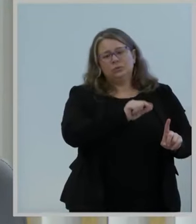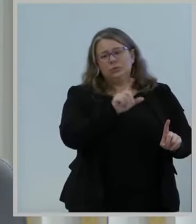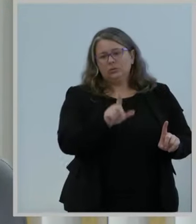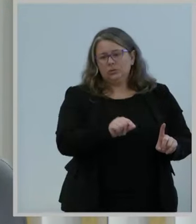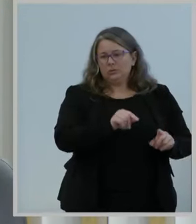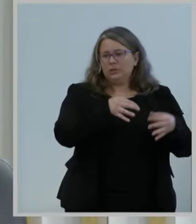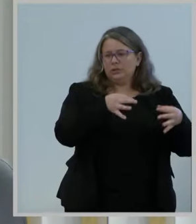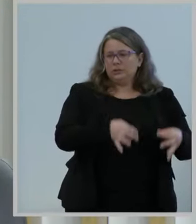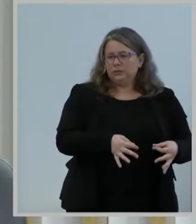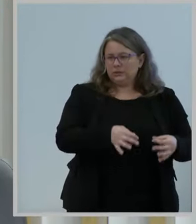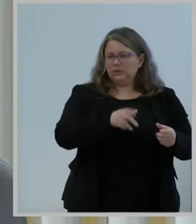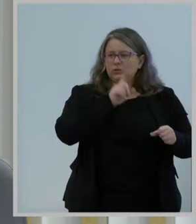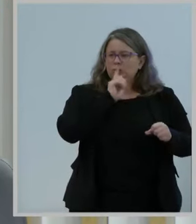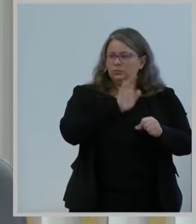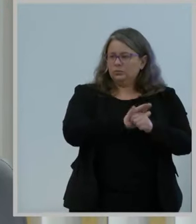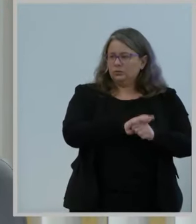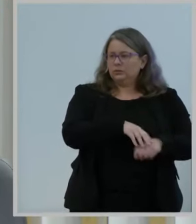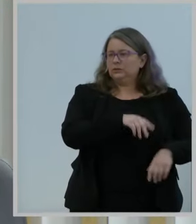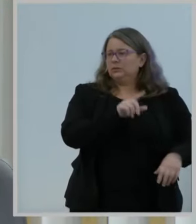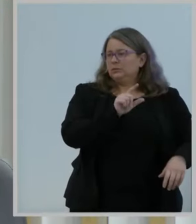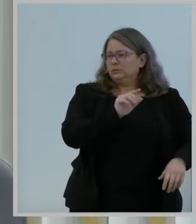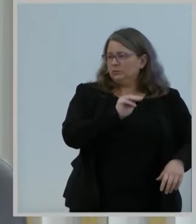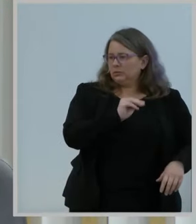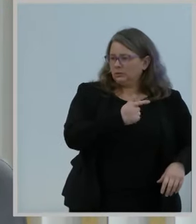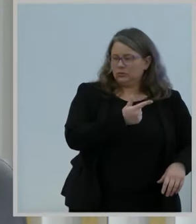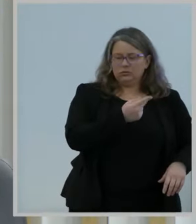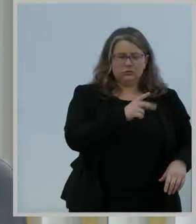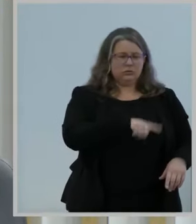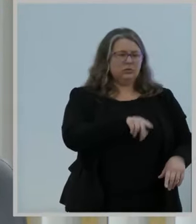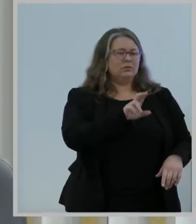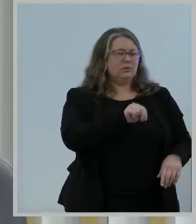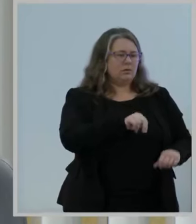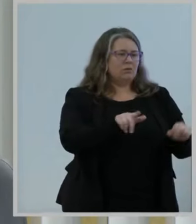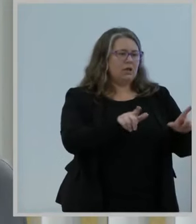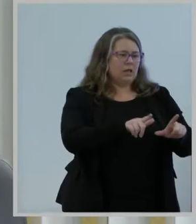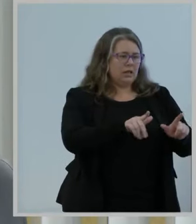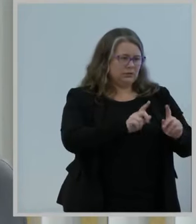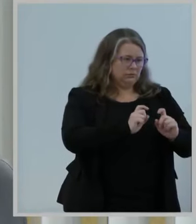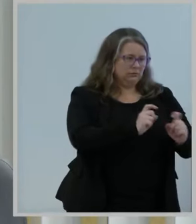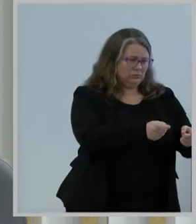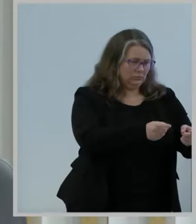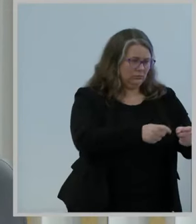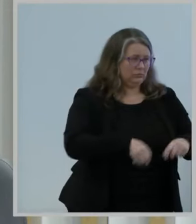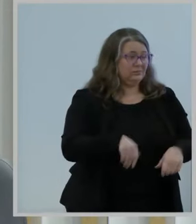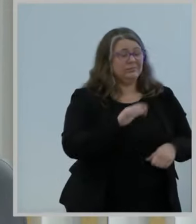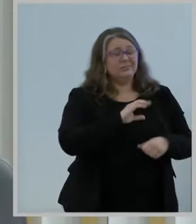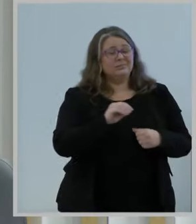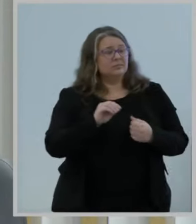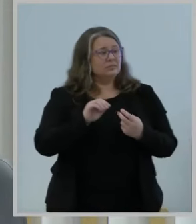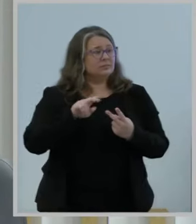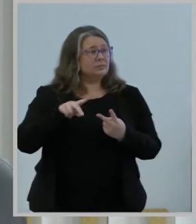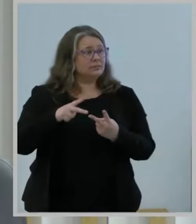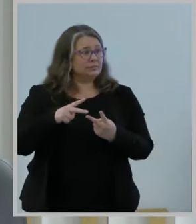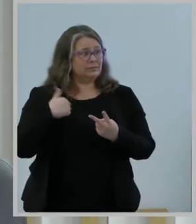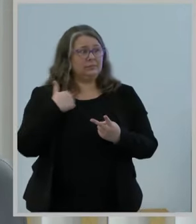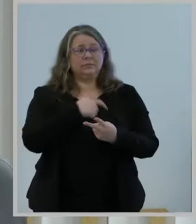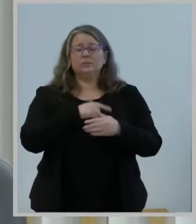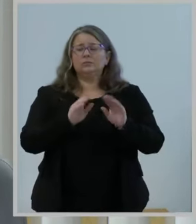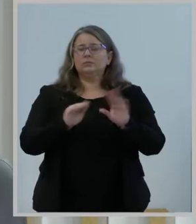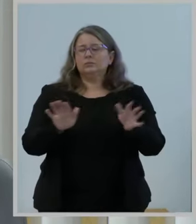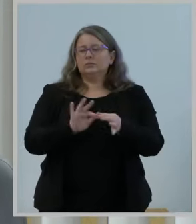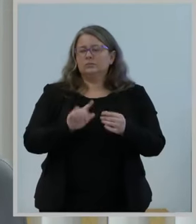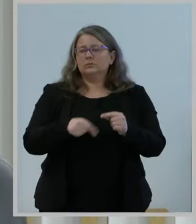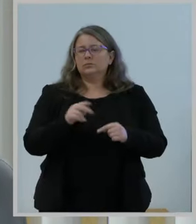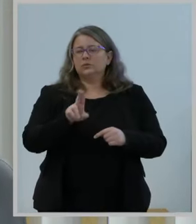unlicensed innovation. And internationally, we send a powerful message about the United States' continued commitment to next-generation